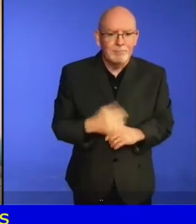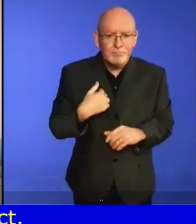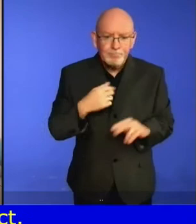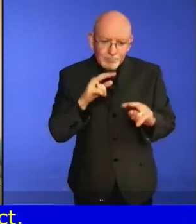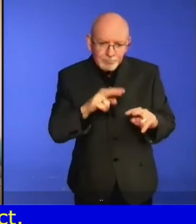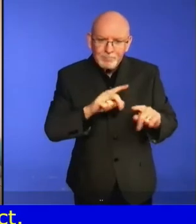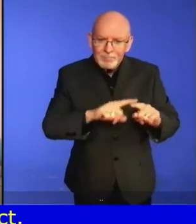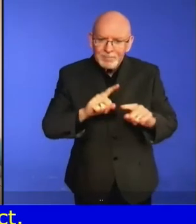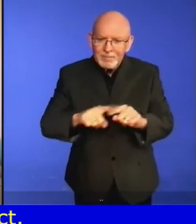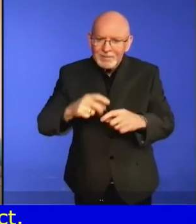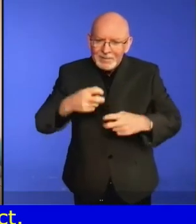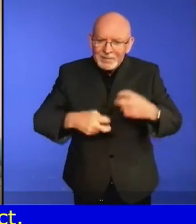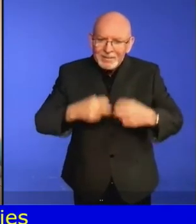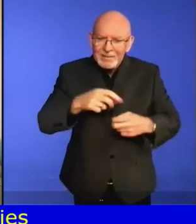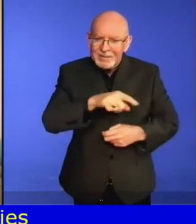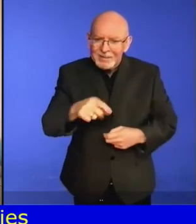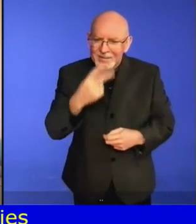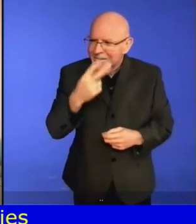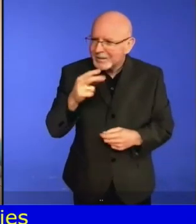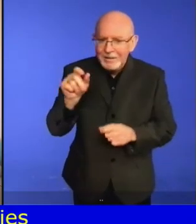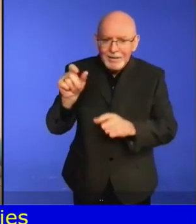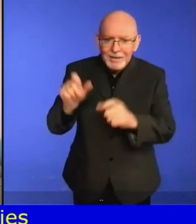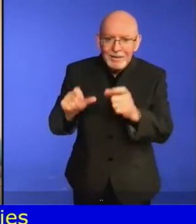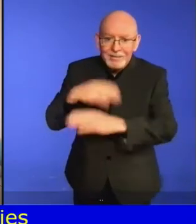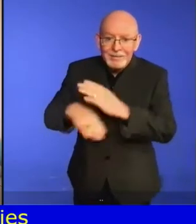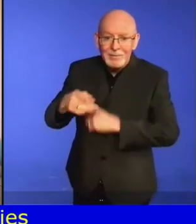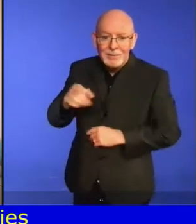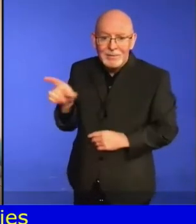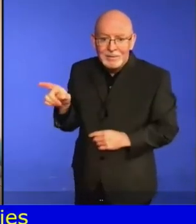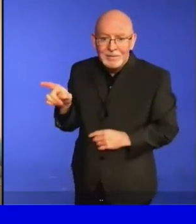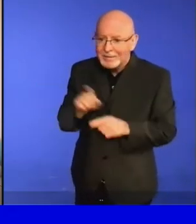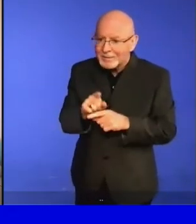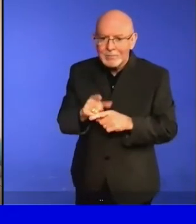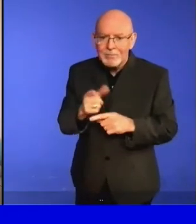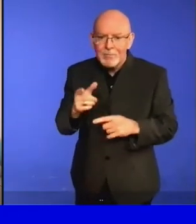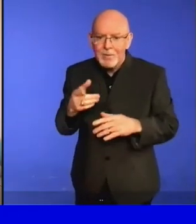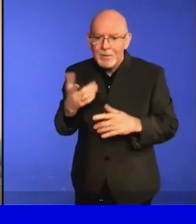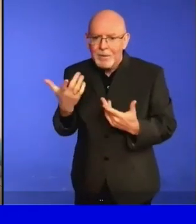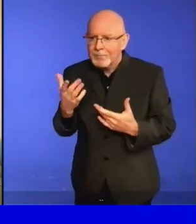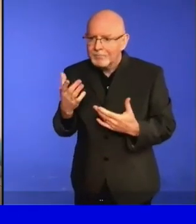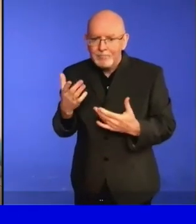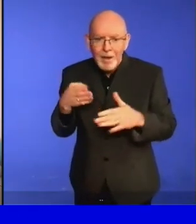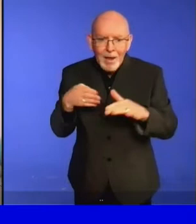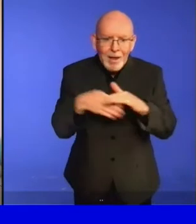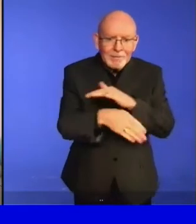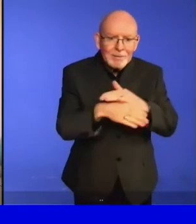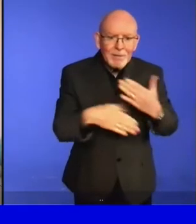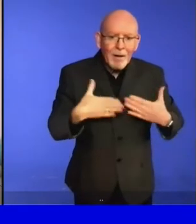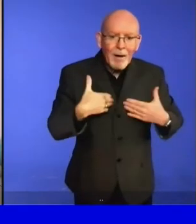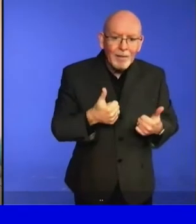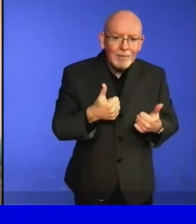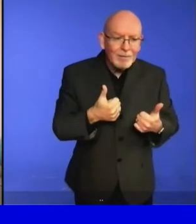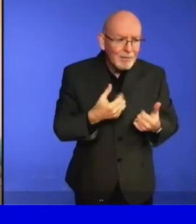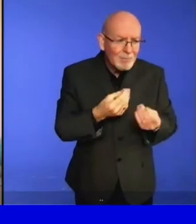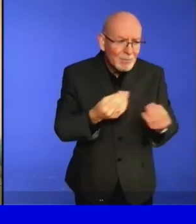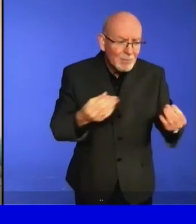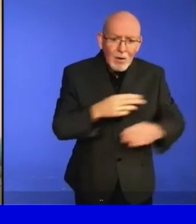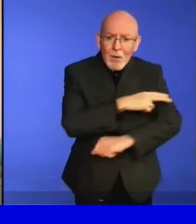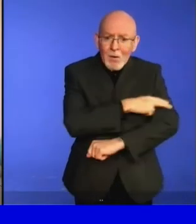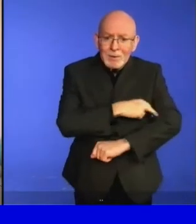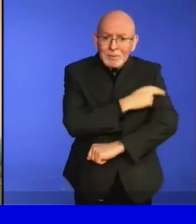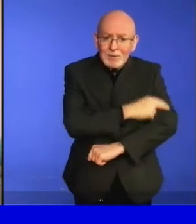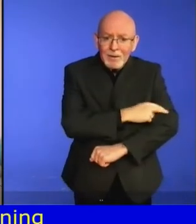many hospitals and care centers, as well as in gaining access to food,